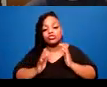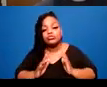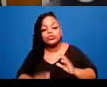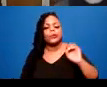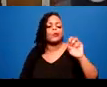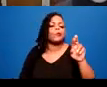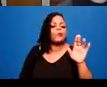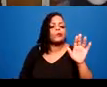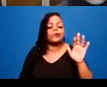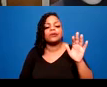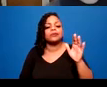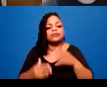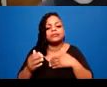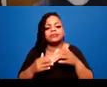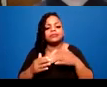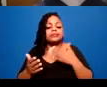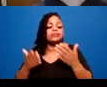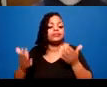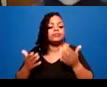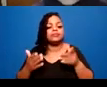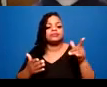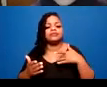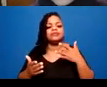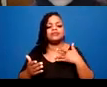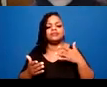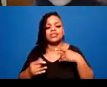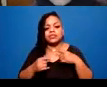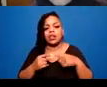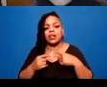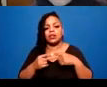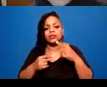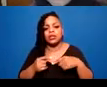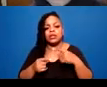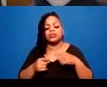de-escalation and changes in the cycle.